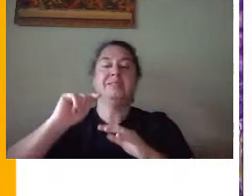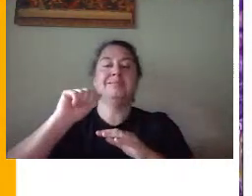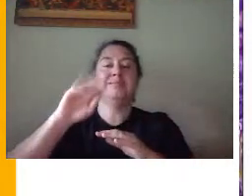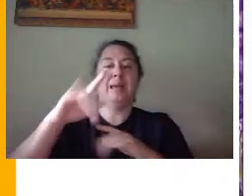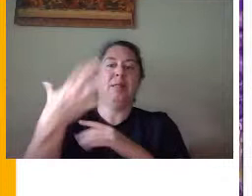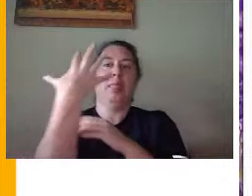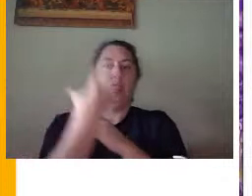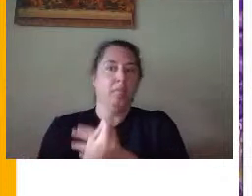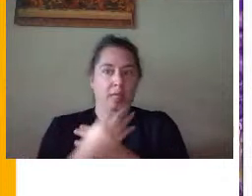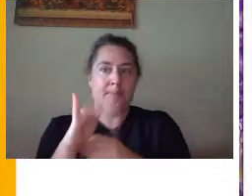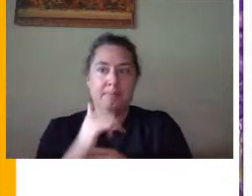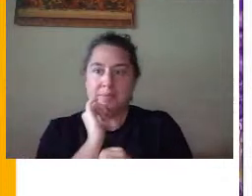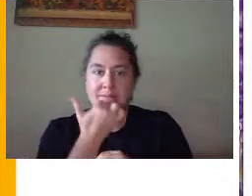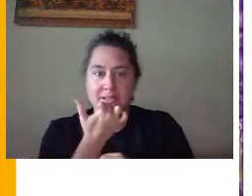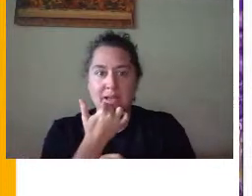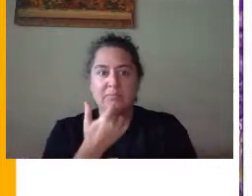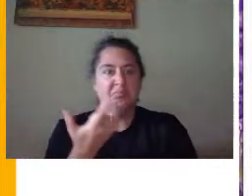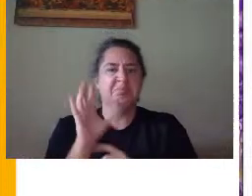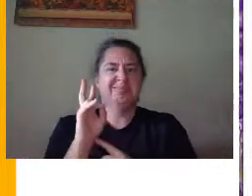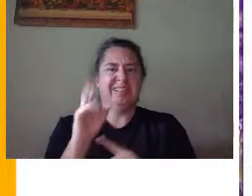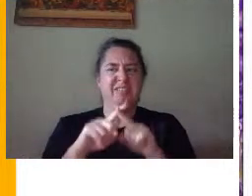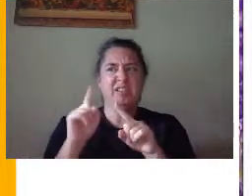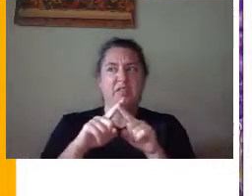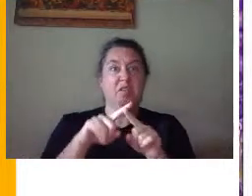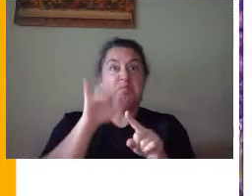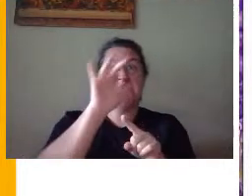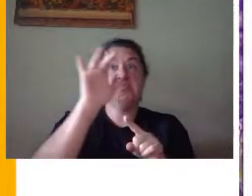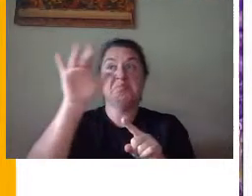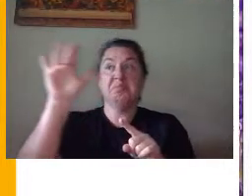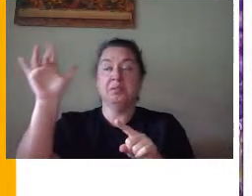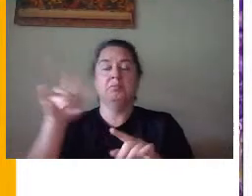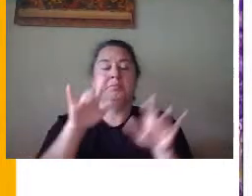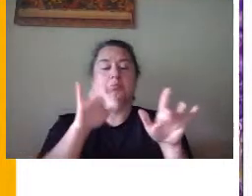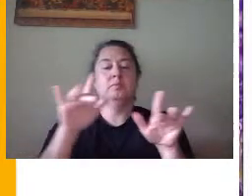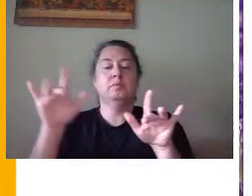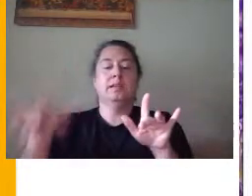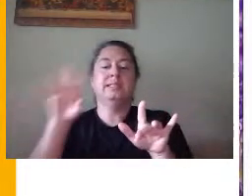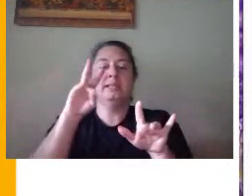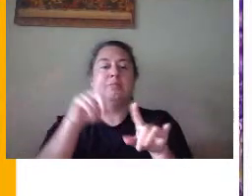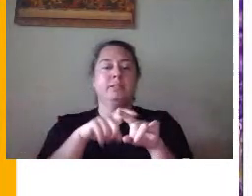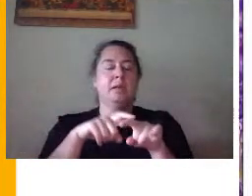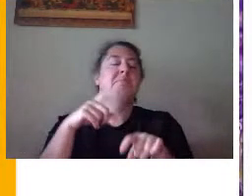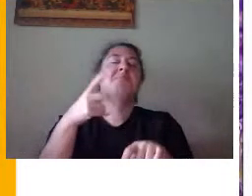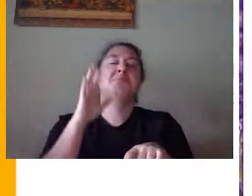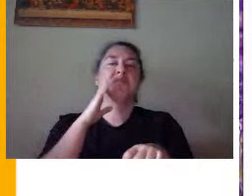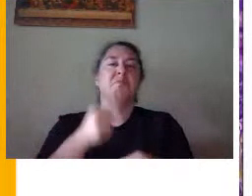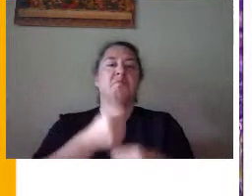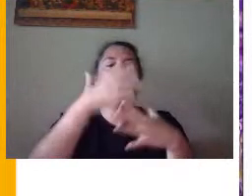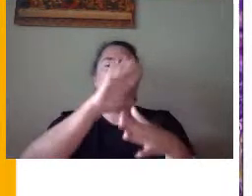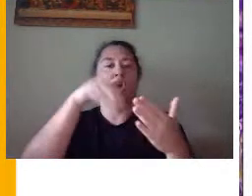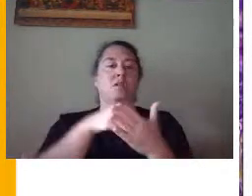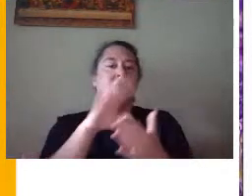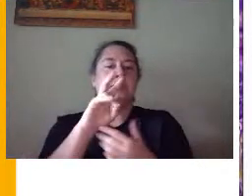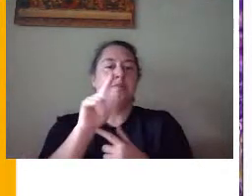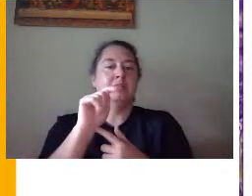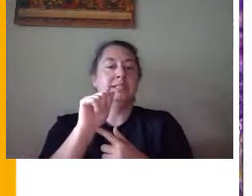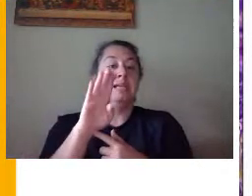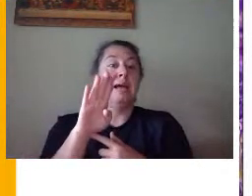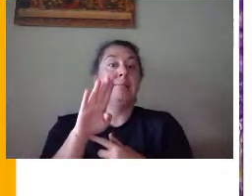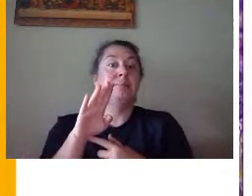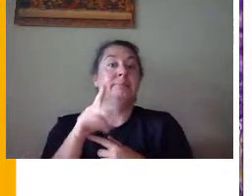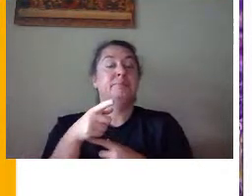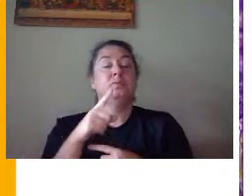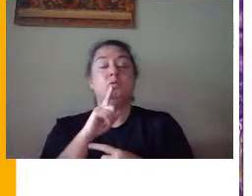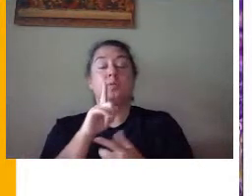If you closed it out and had seven tabs, hit it seven times and you'll get all seven tabs back. It's really helpful when students